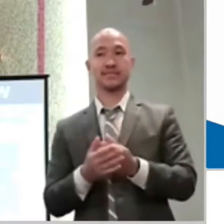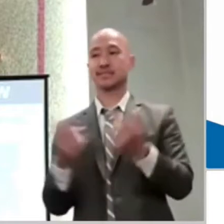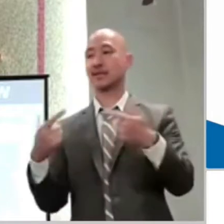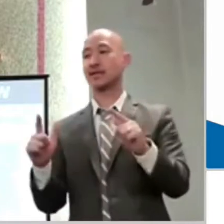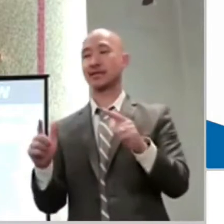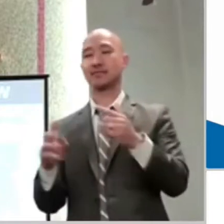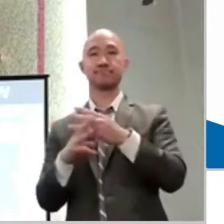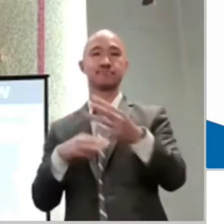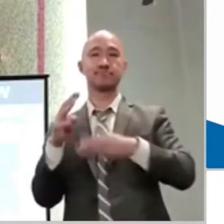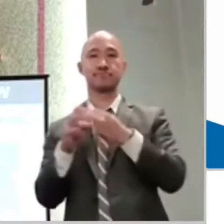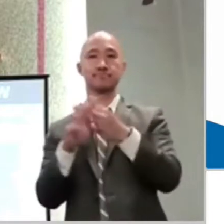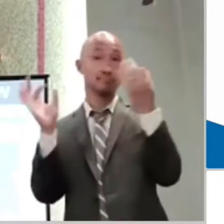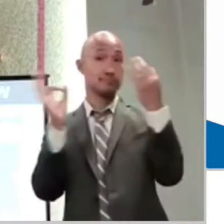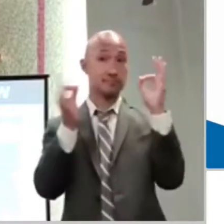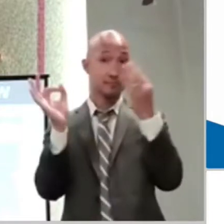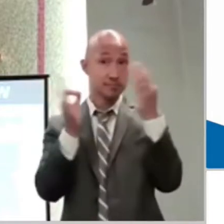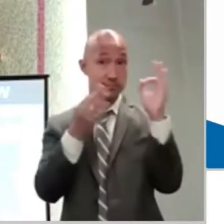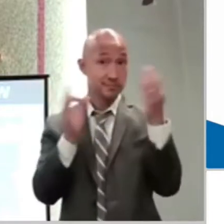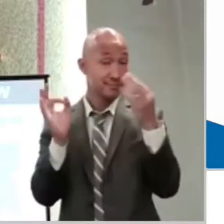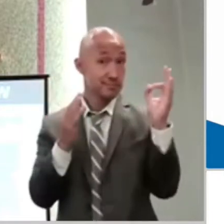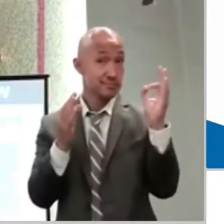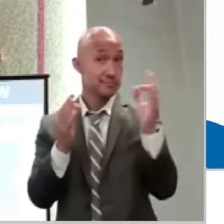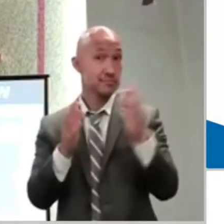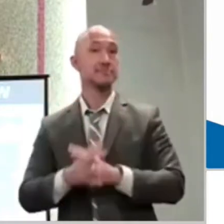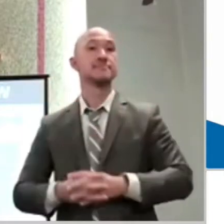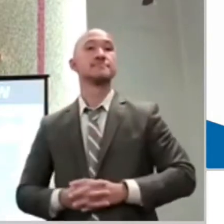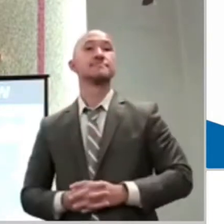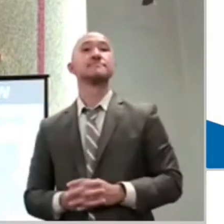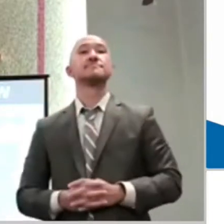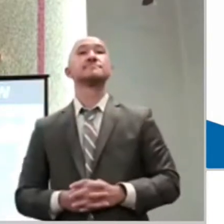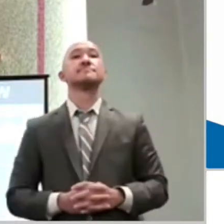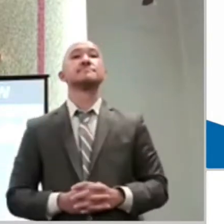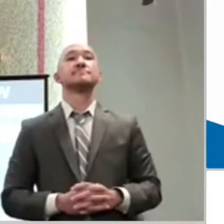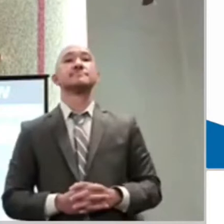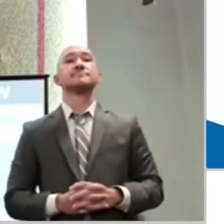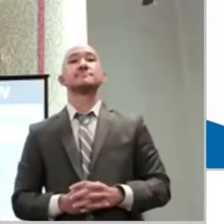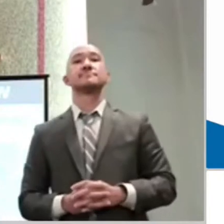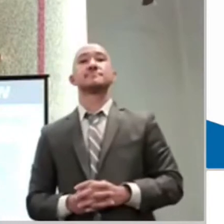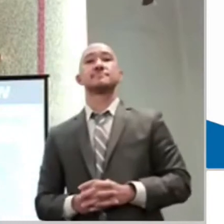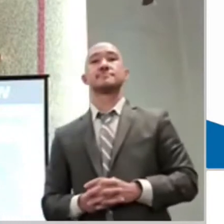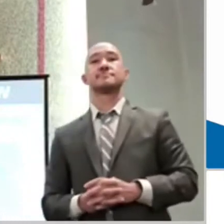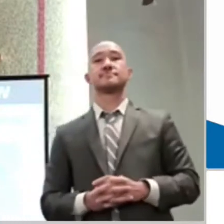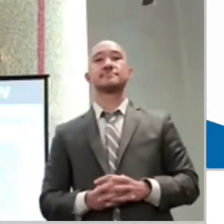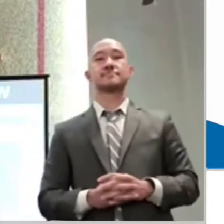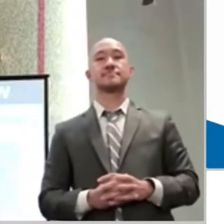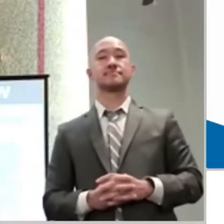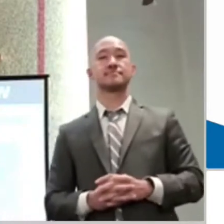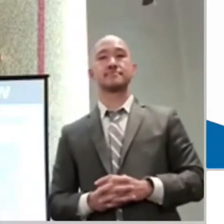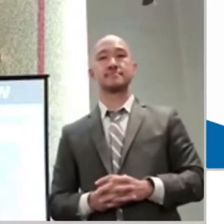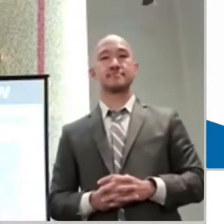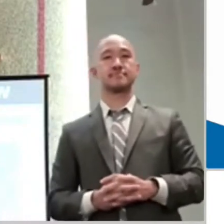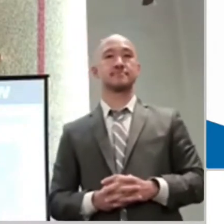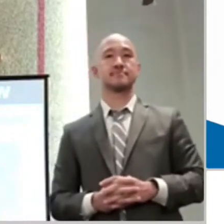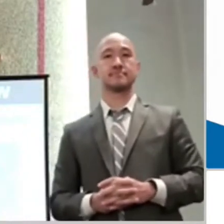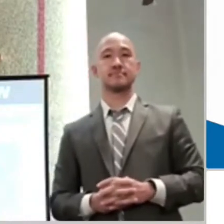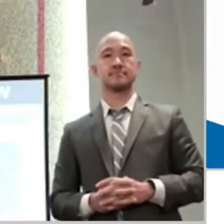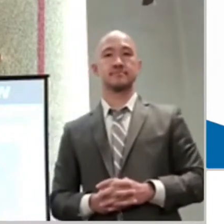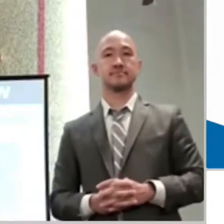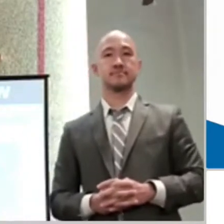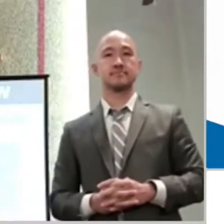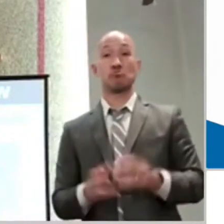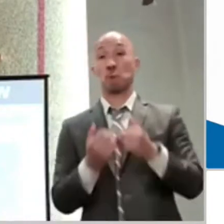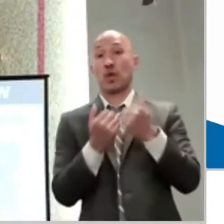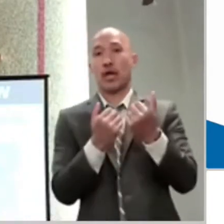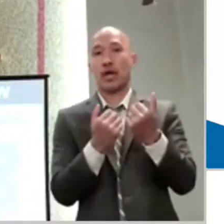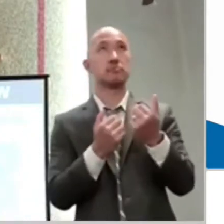reality? Okay? Are we seeking his face in prayer and in the word? That's how we seek Jesus.